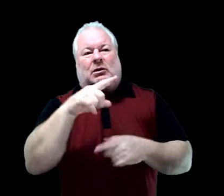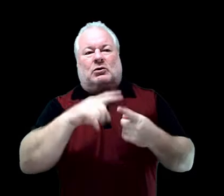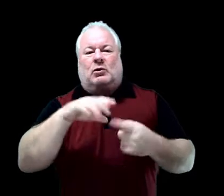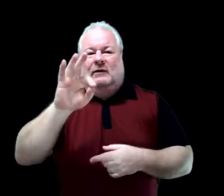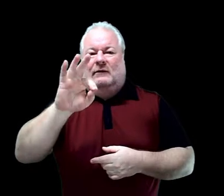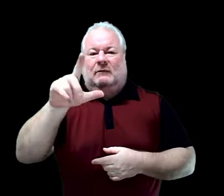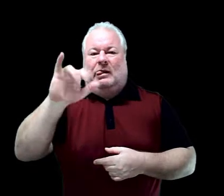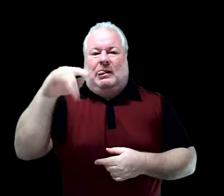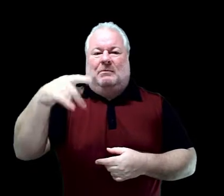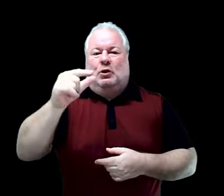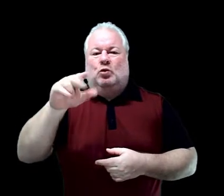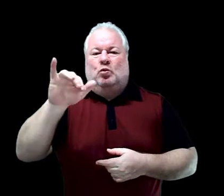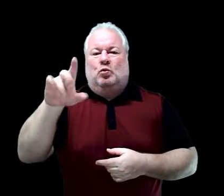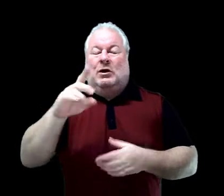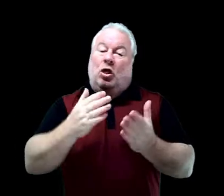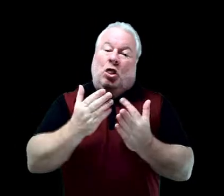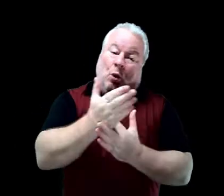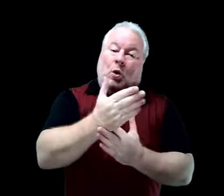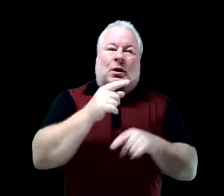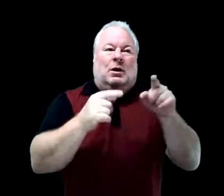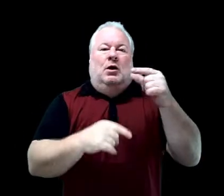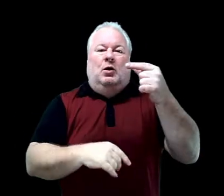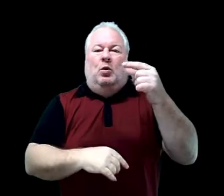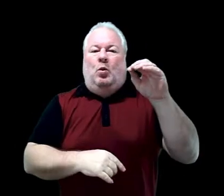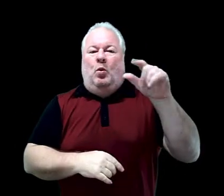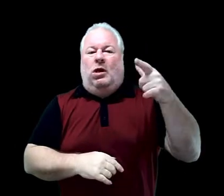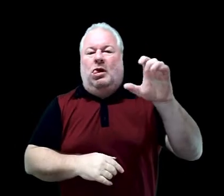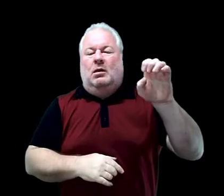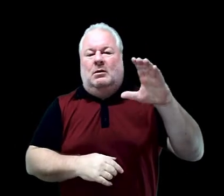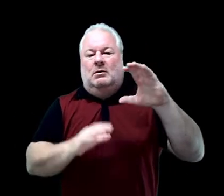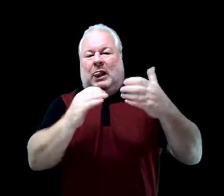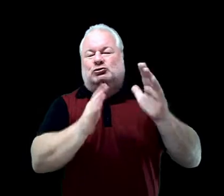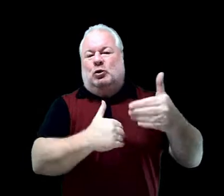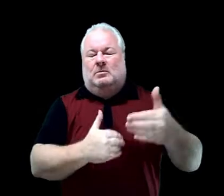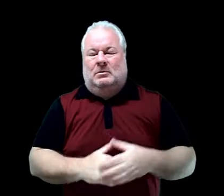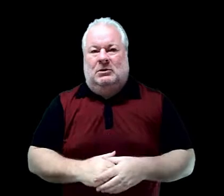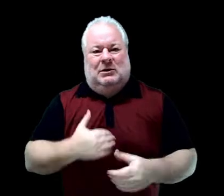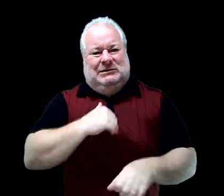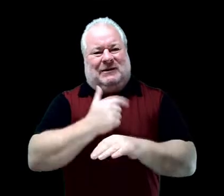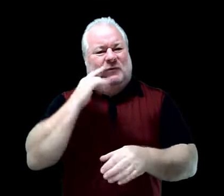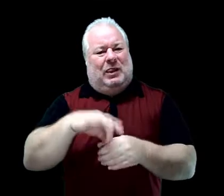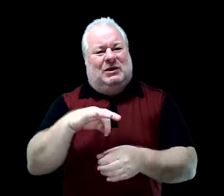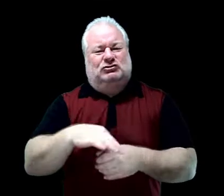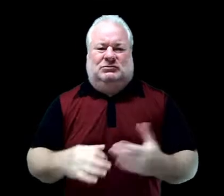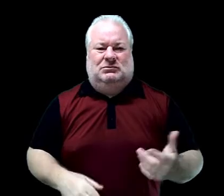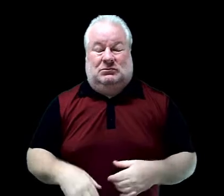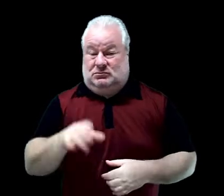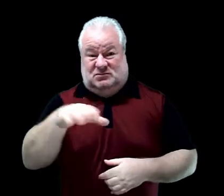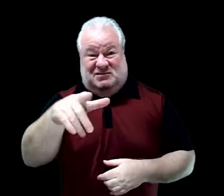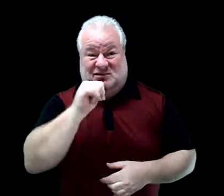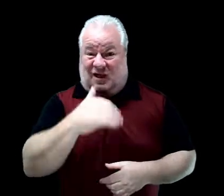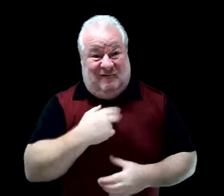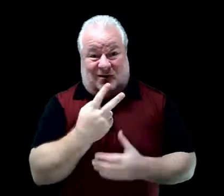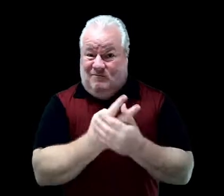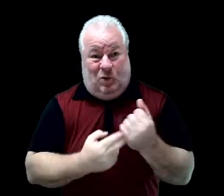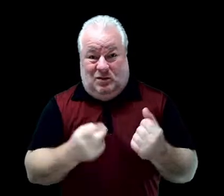onto Flipgrid via Google Classroom that we set up just for the elections. Any student who